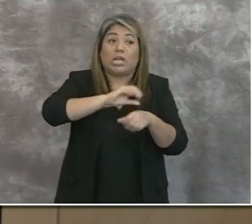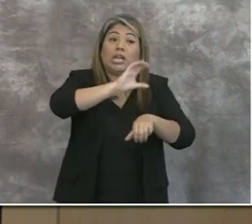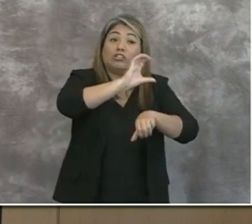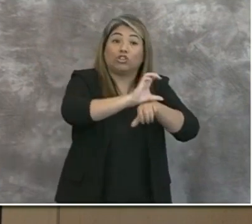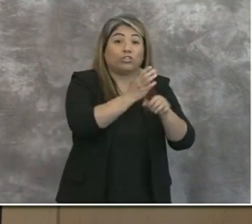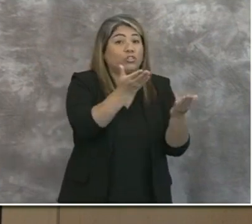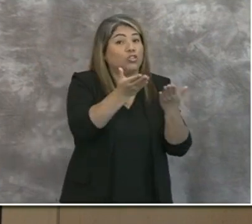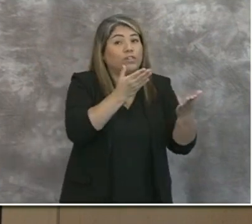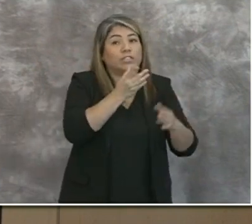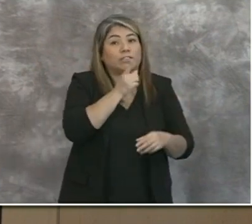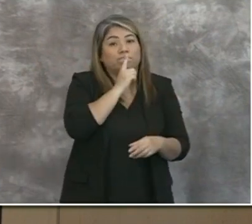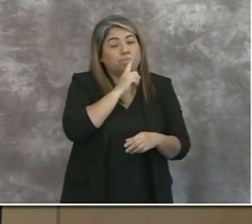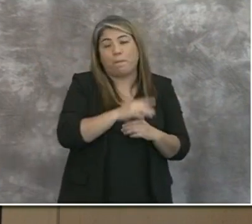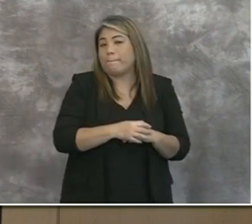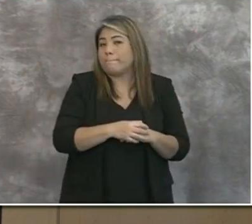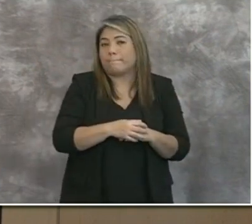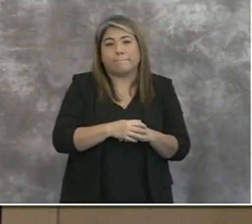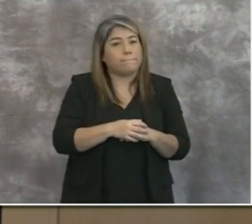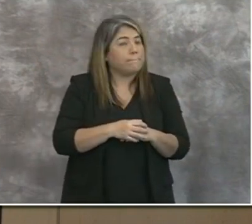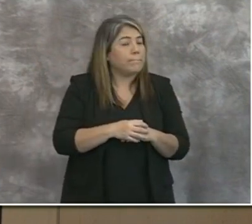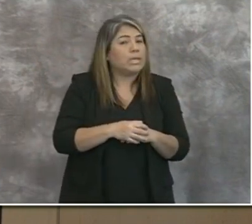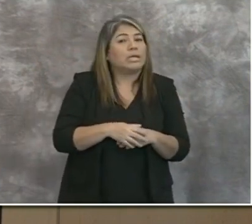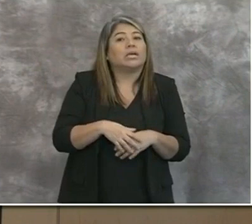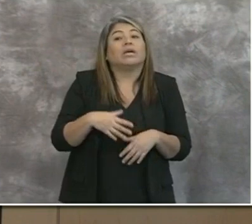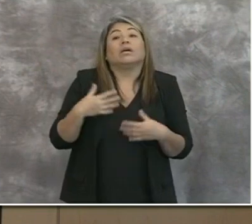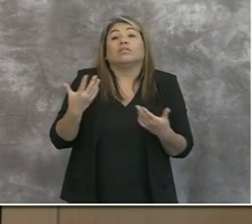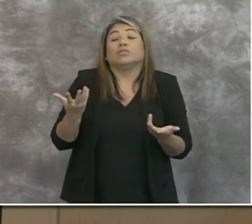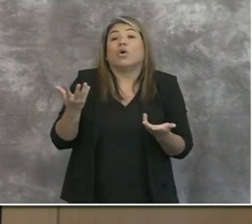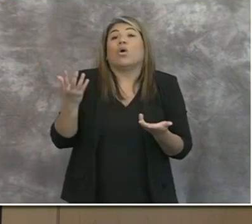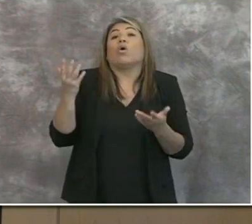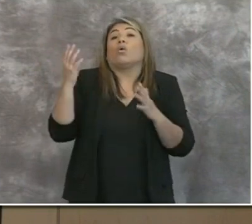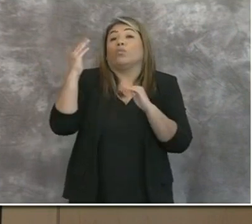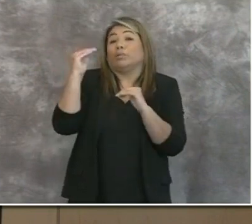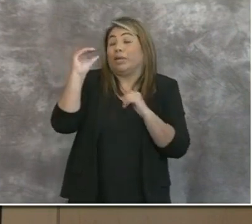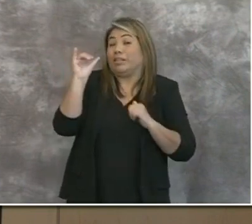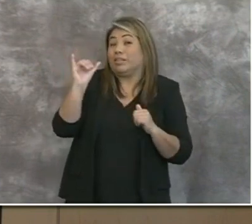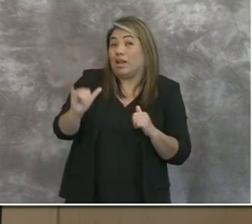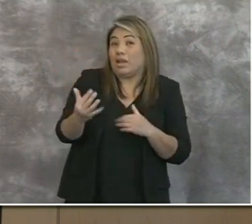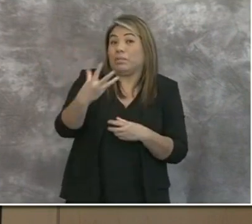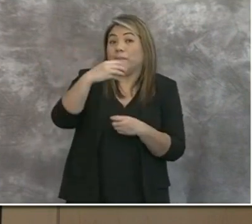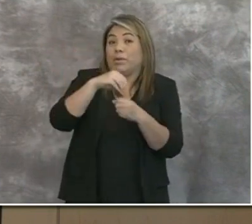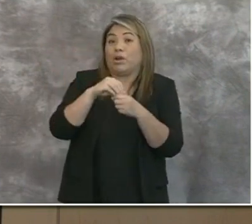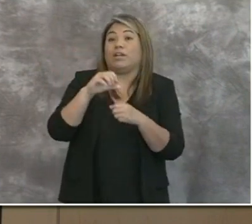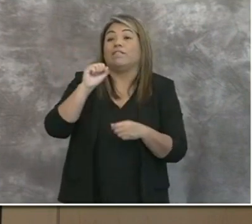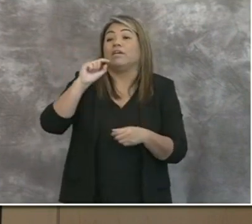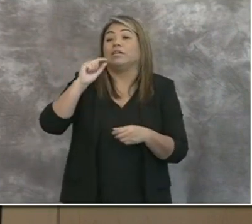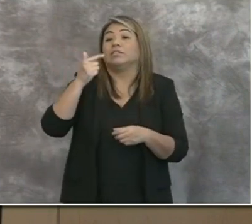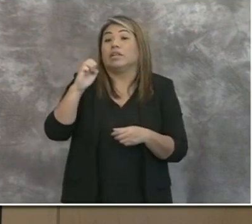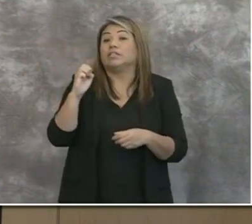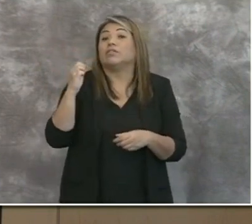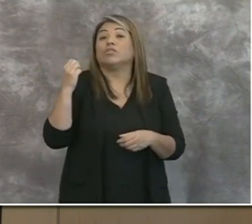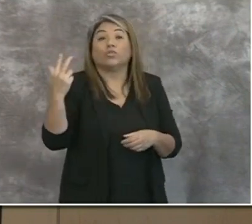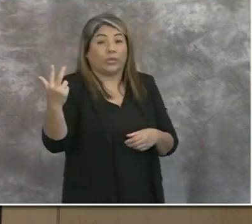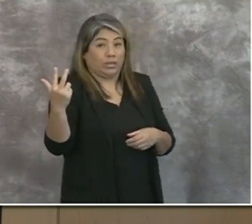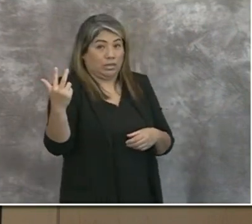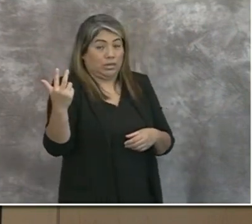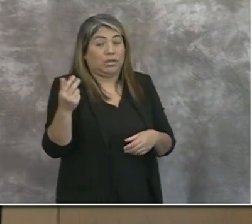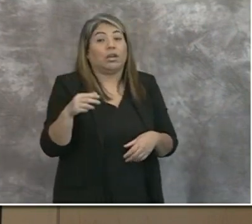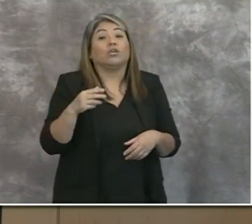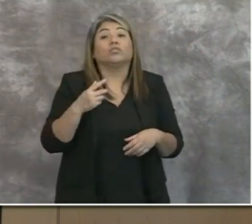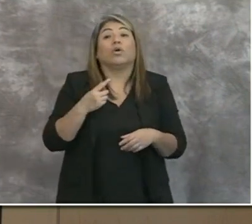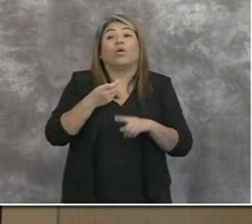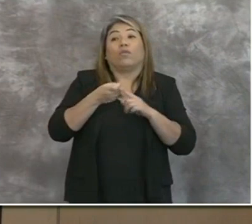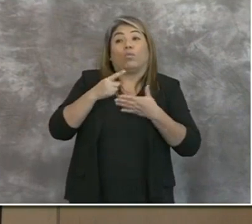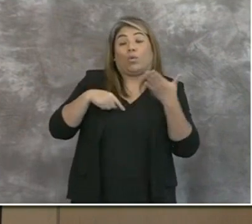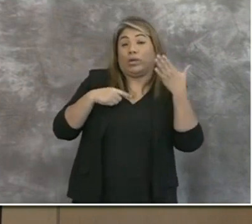services. So that is anticipated to be part of Stage 3. So as far as